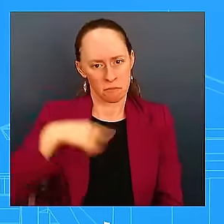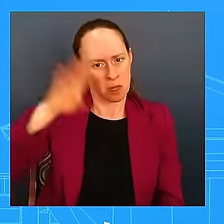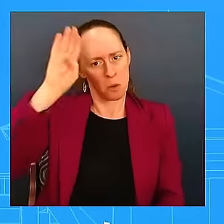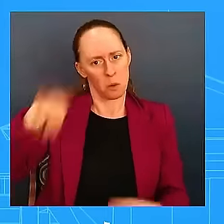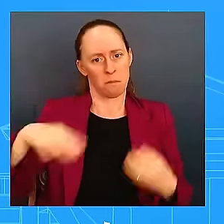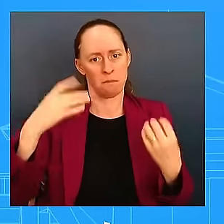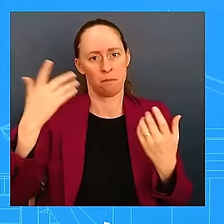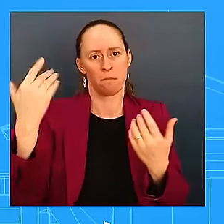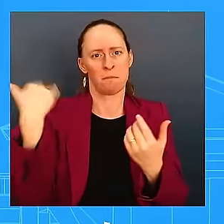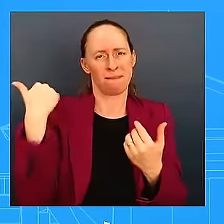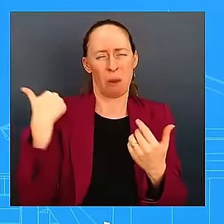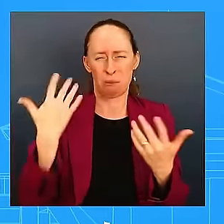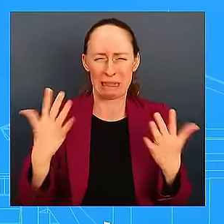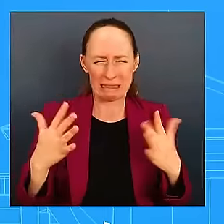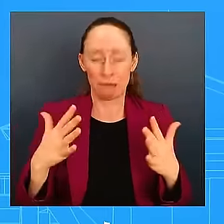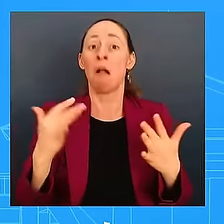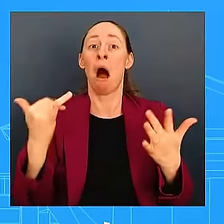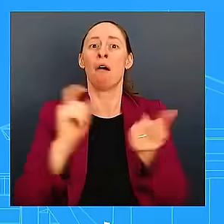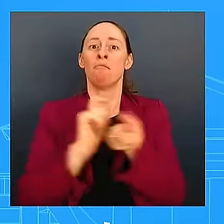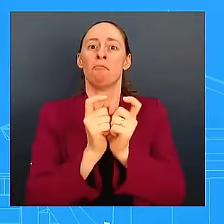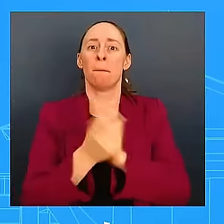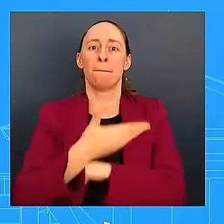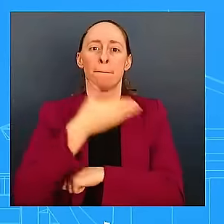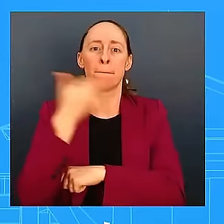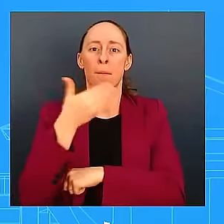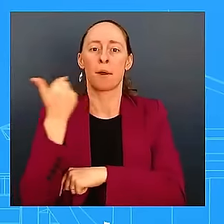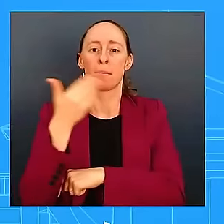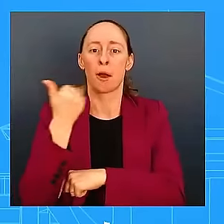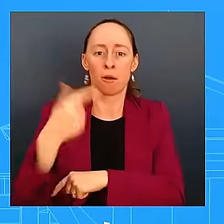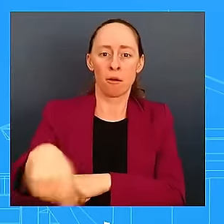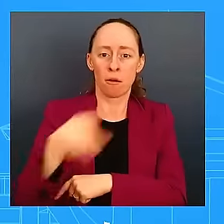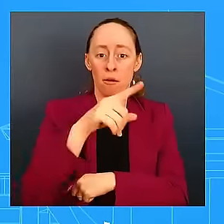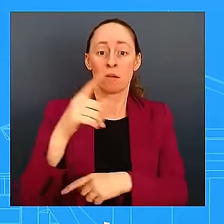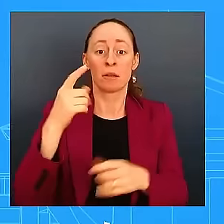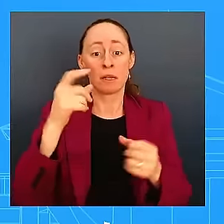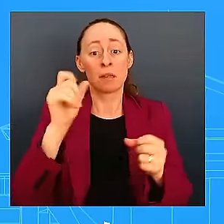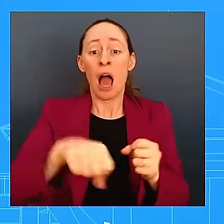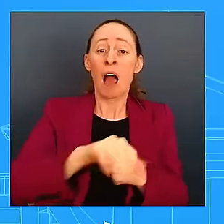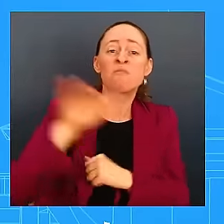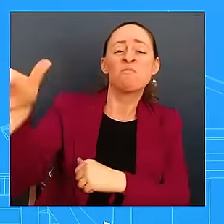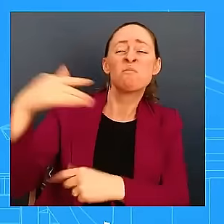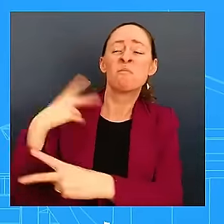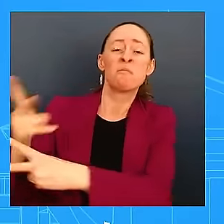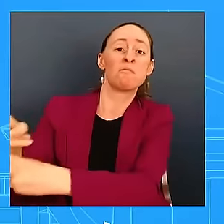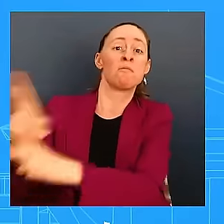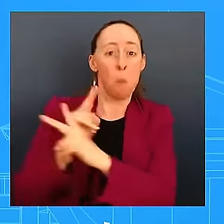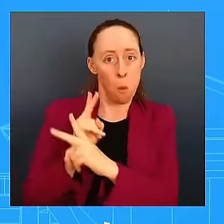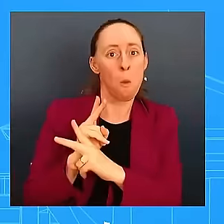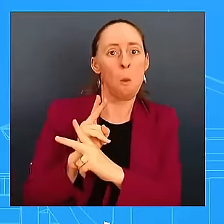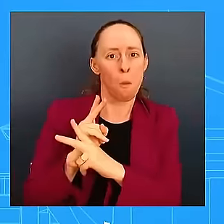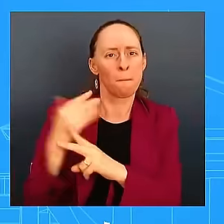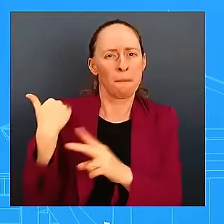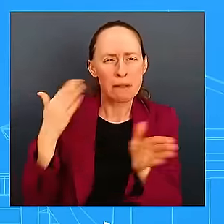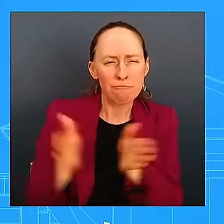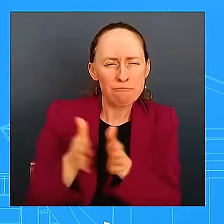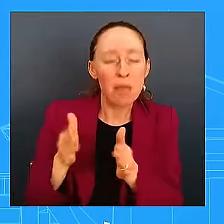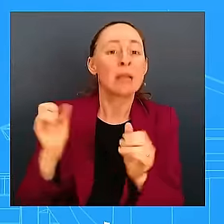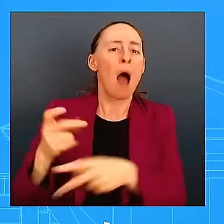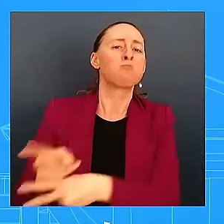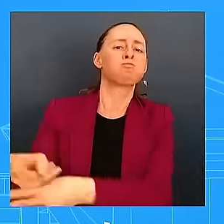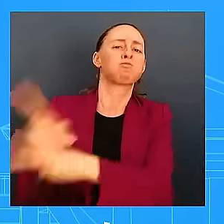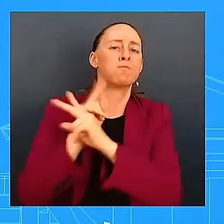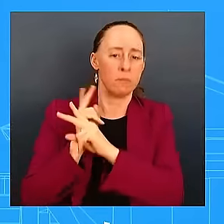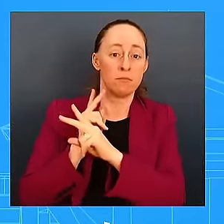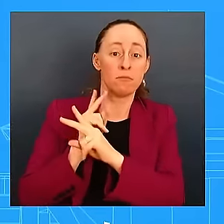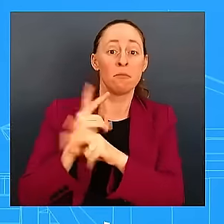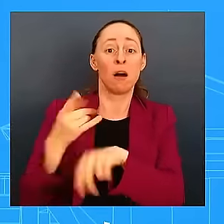dollar amount that people can borrow from the SBA. It extends the time where they're going to delay the interest until they have to pay it or to